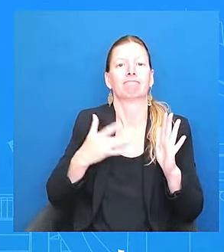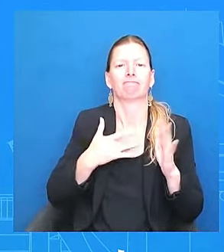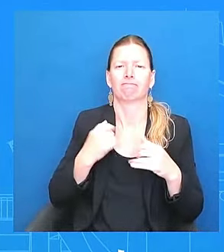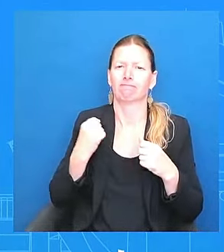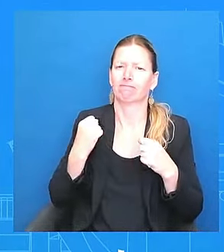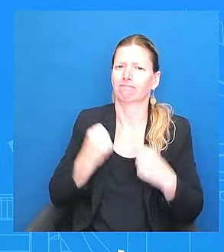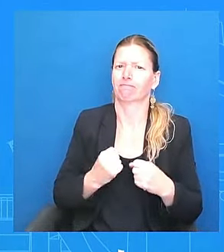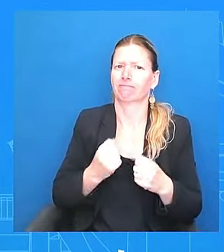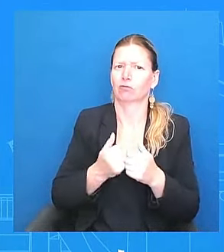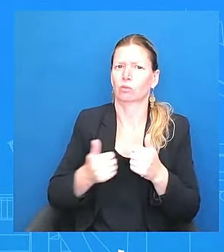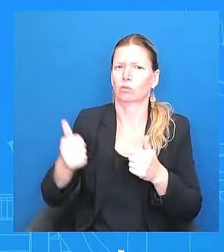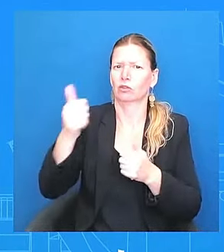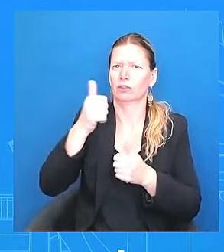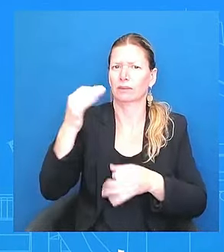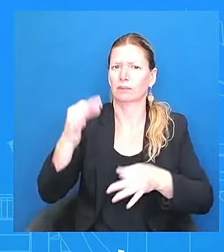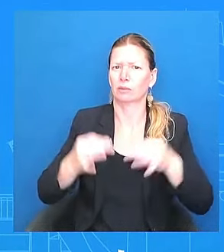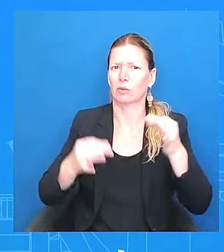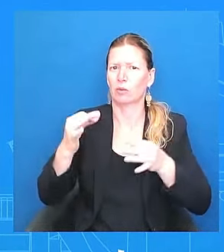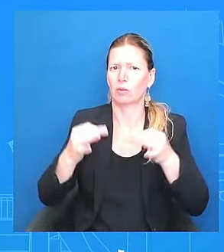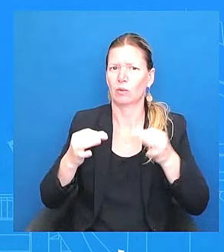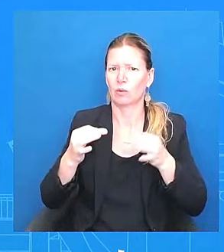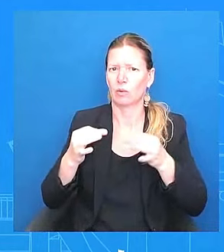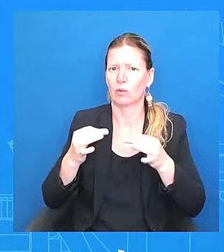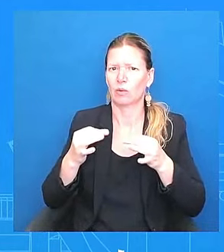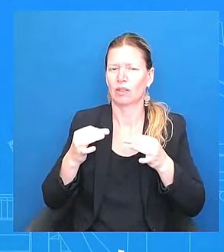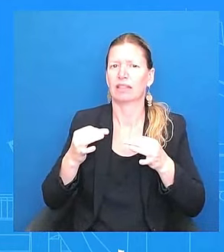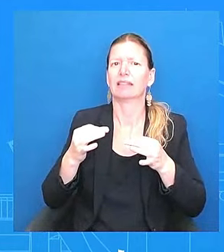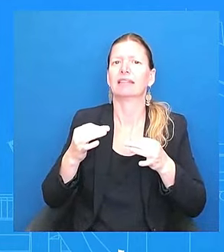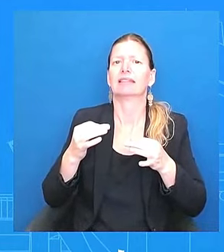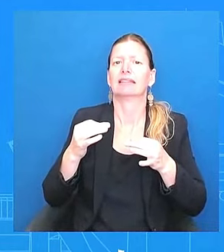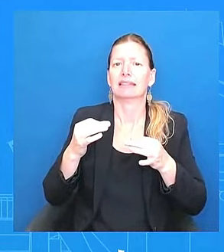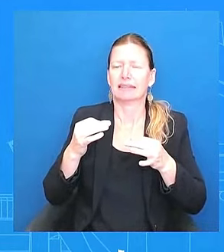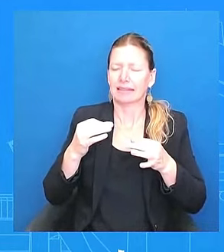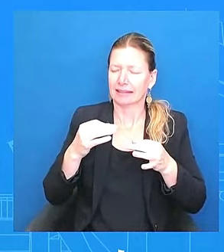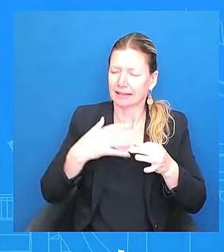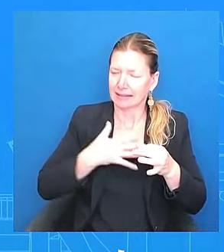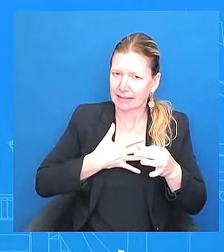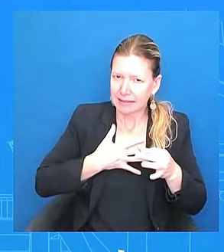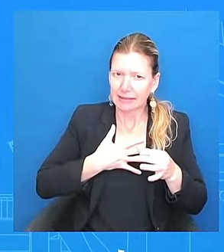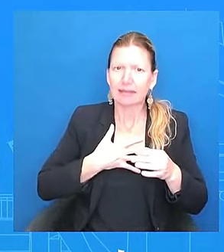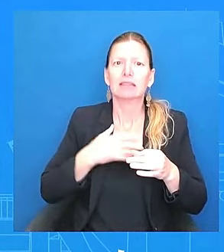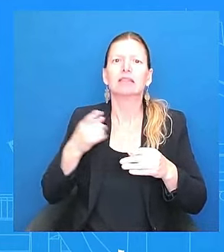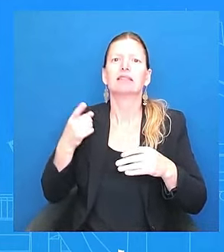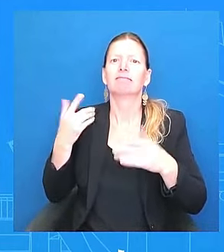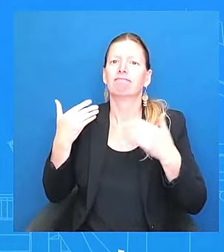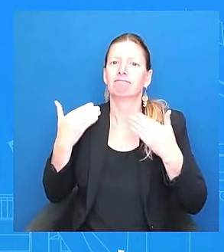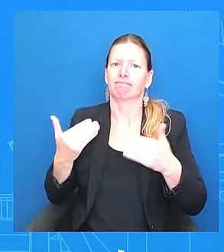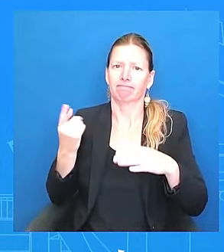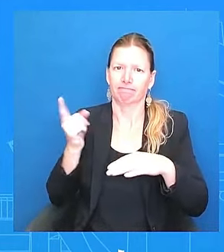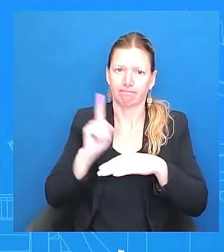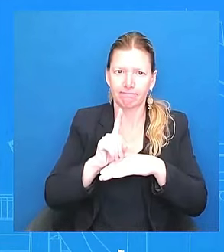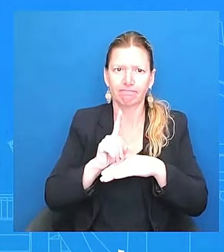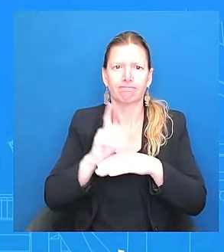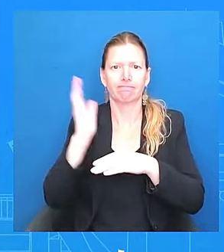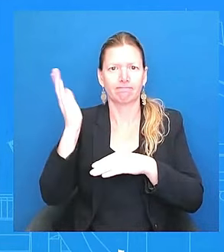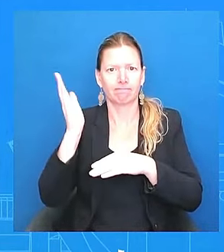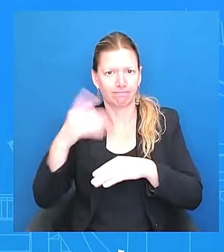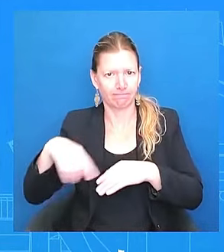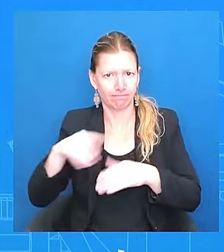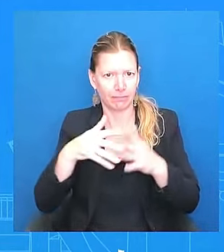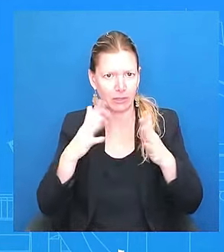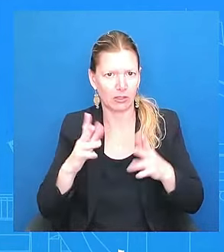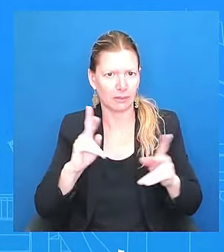American people. And that's what he did. It was that significant. He believed as President of the United States to speak directly to the American people.